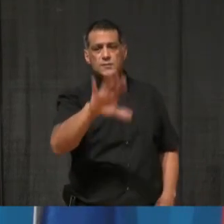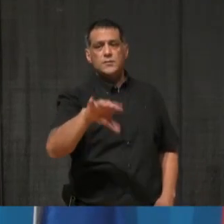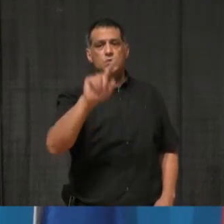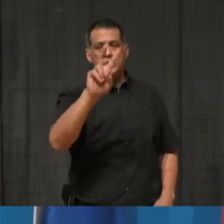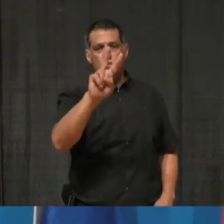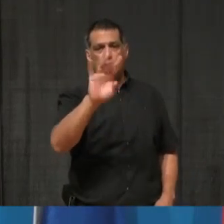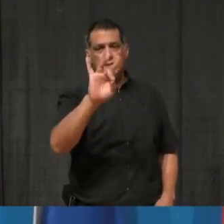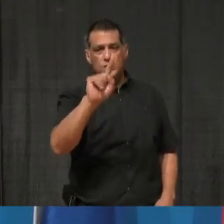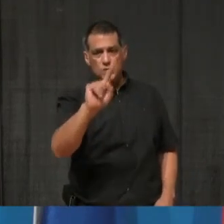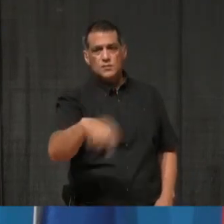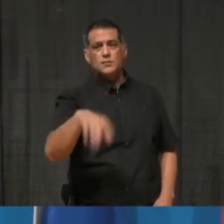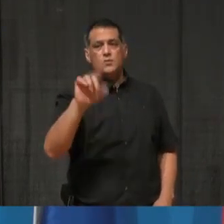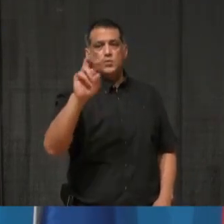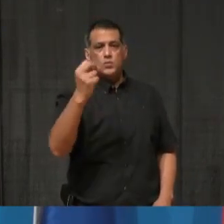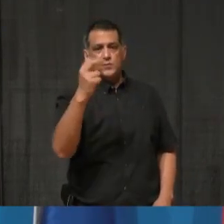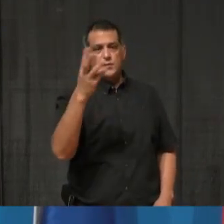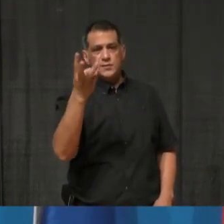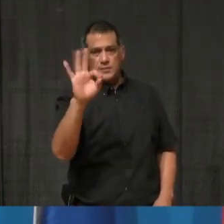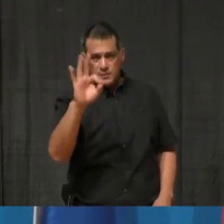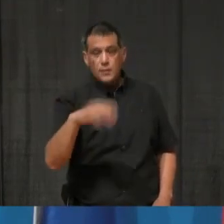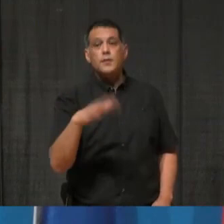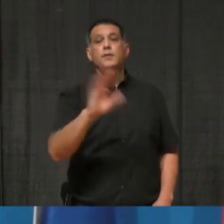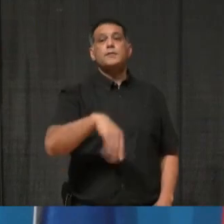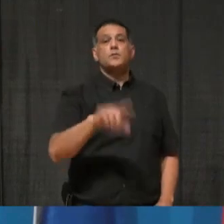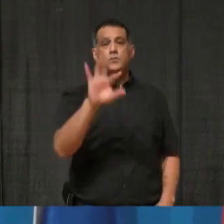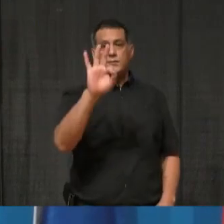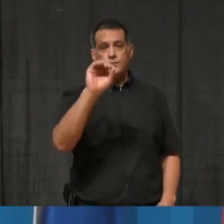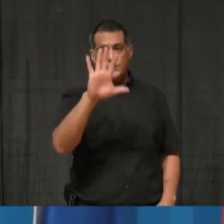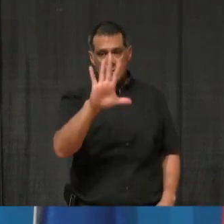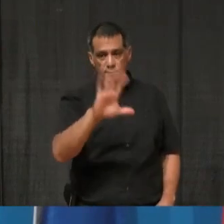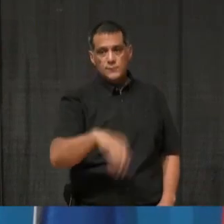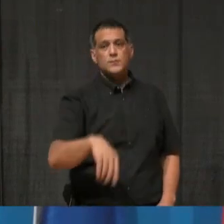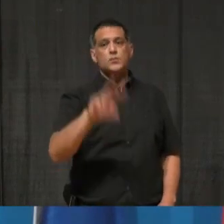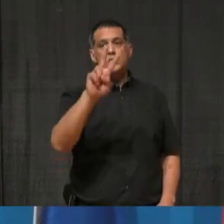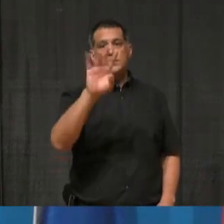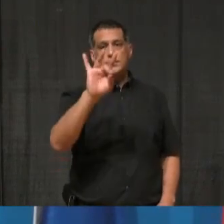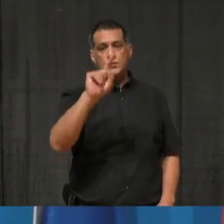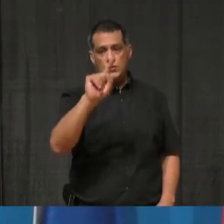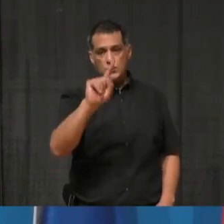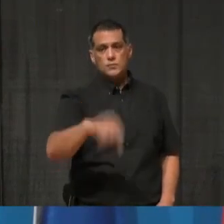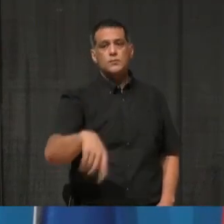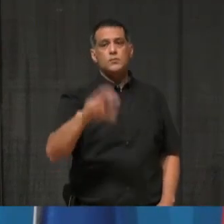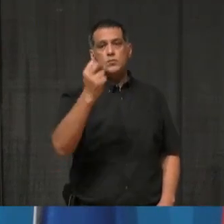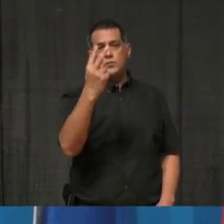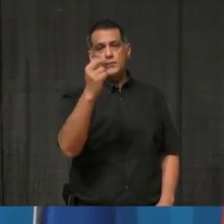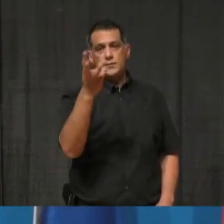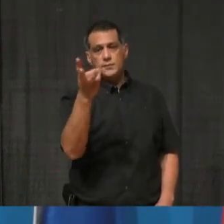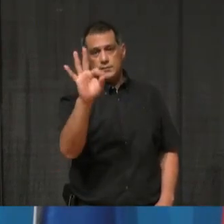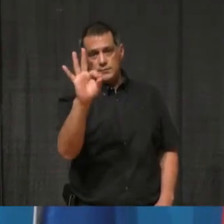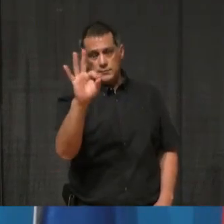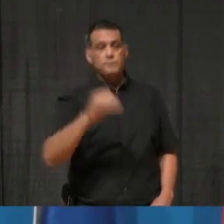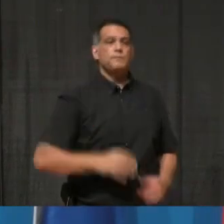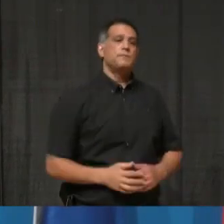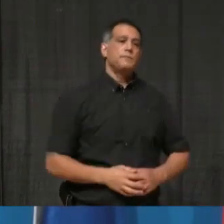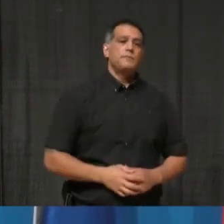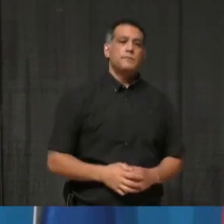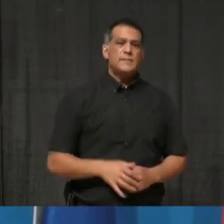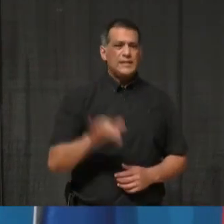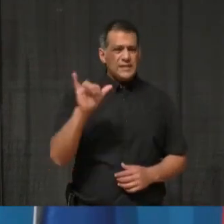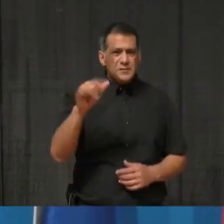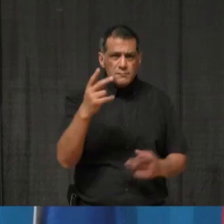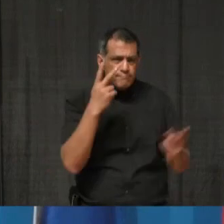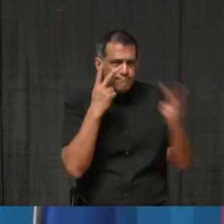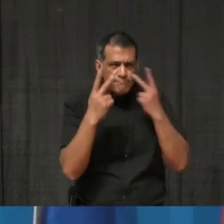be considered for referral to a free hotel